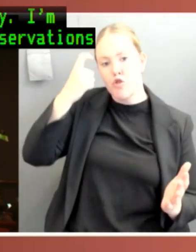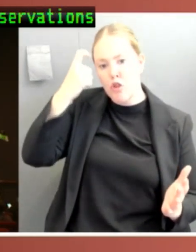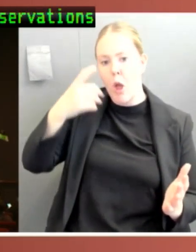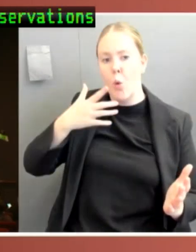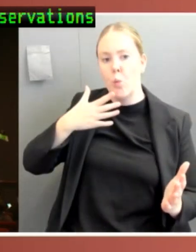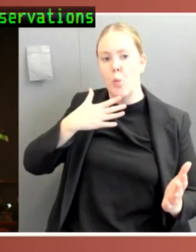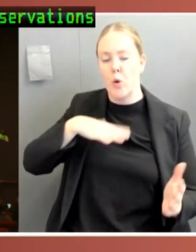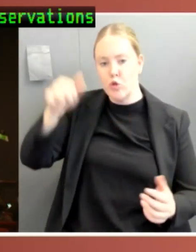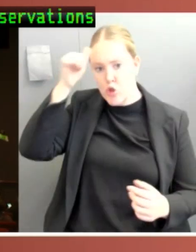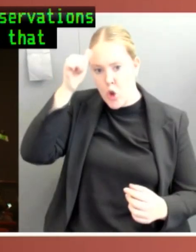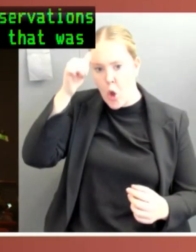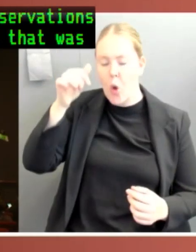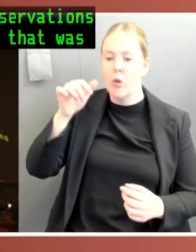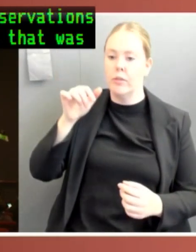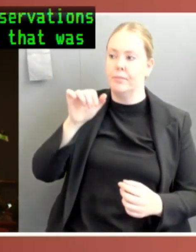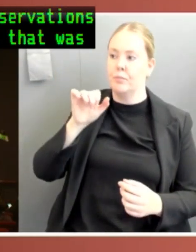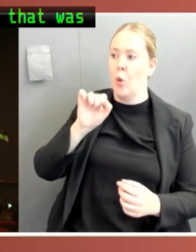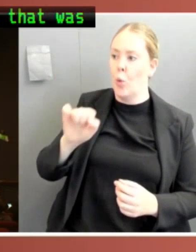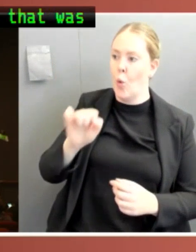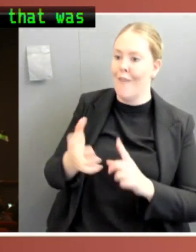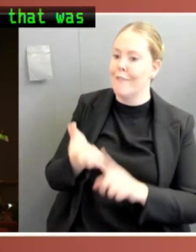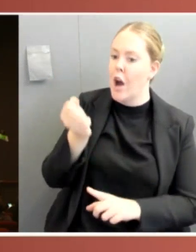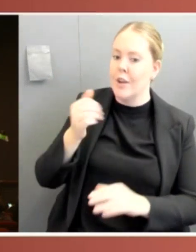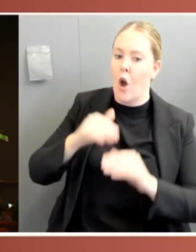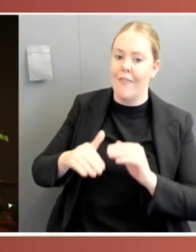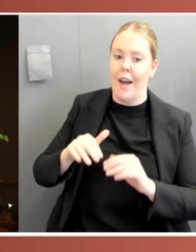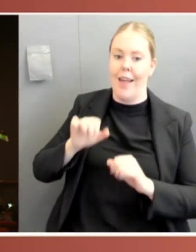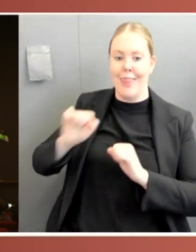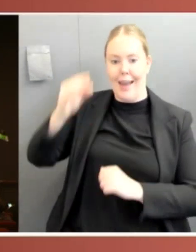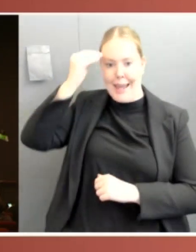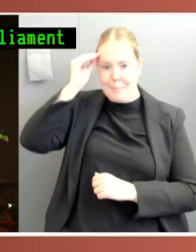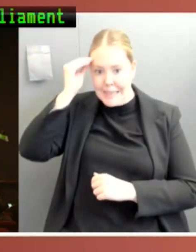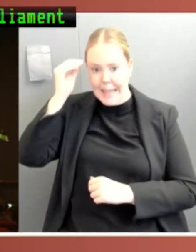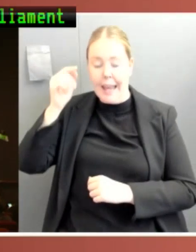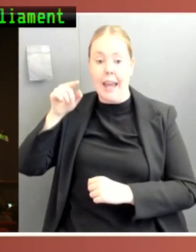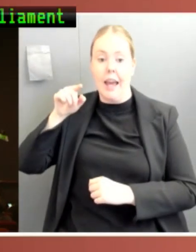recommendations to the parliament, and what lessons might be drawn out of that process.